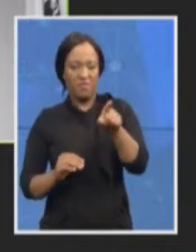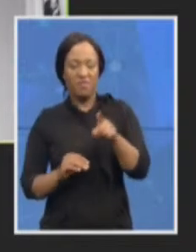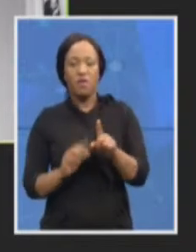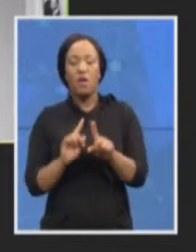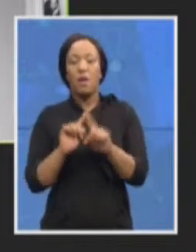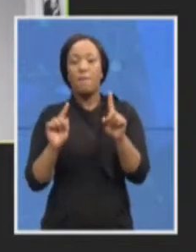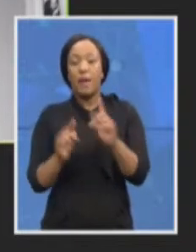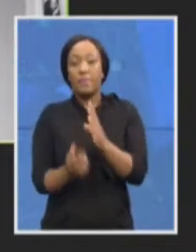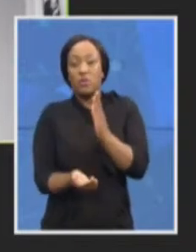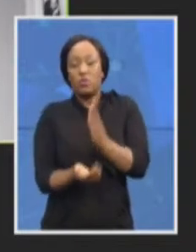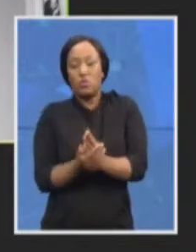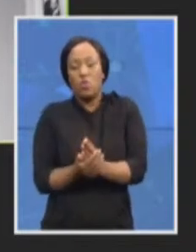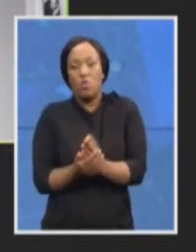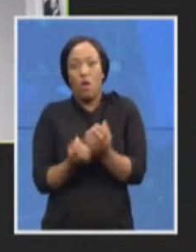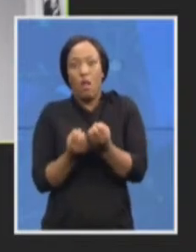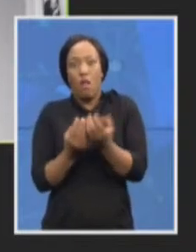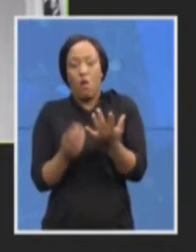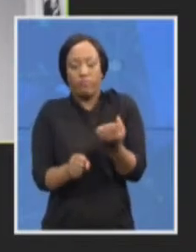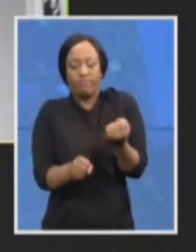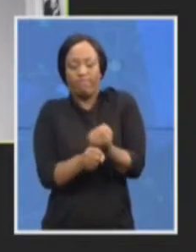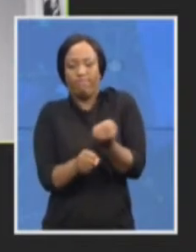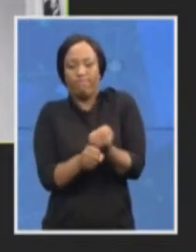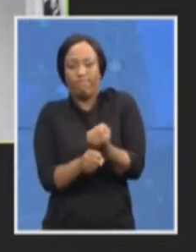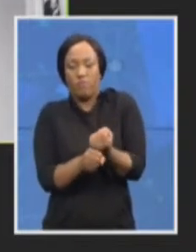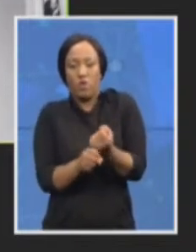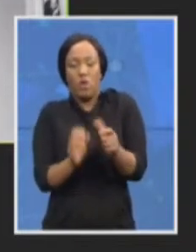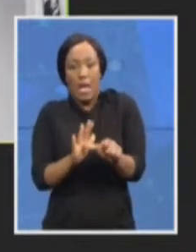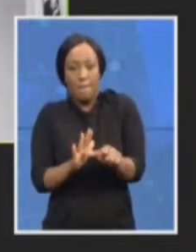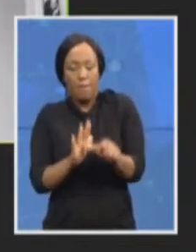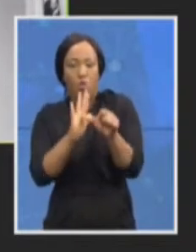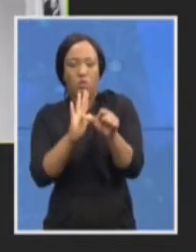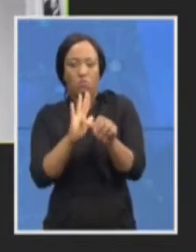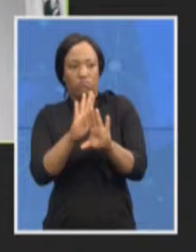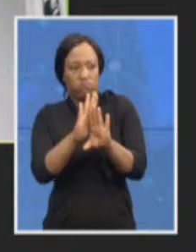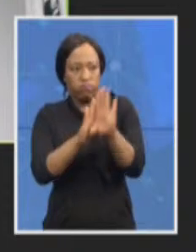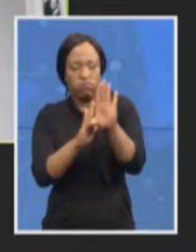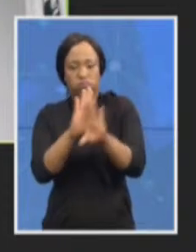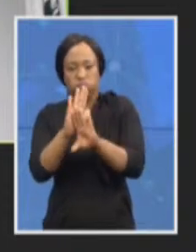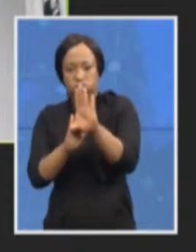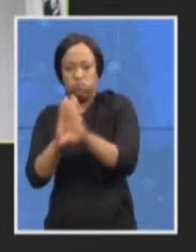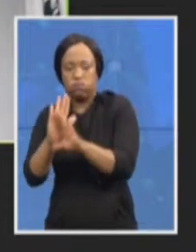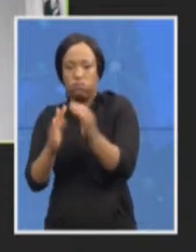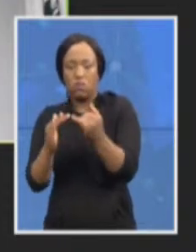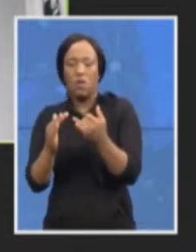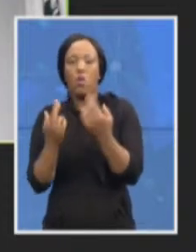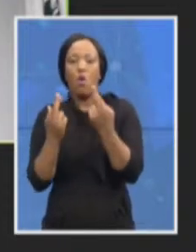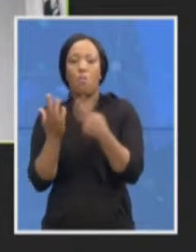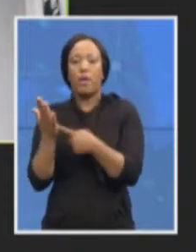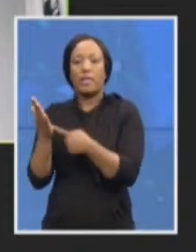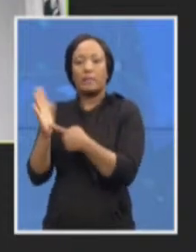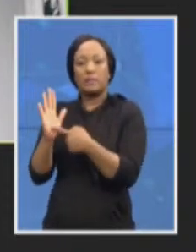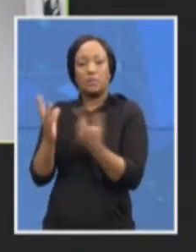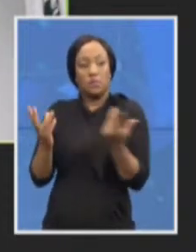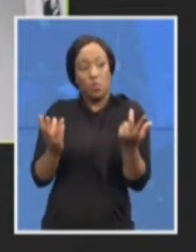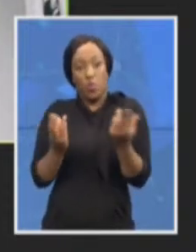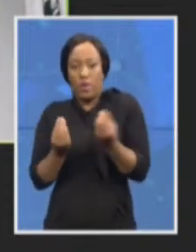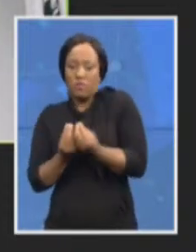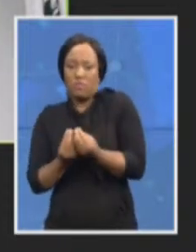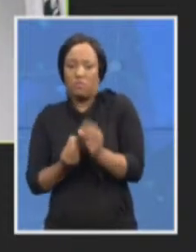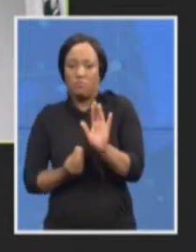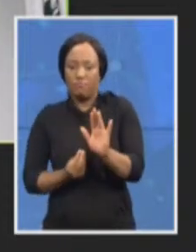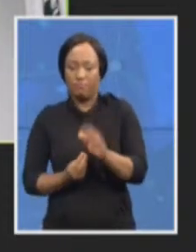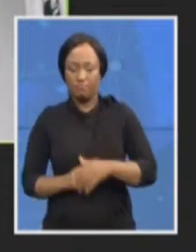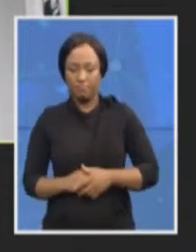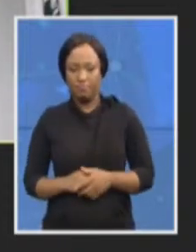are making important progress and we hope to demonstrate that together. As you know, we don't try cases in the media.